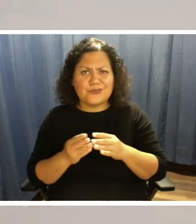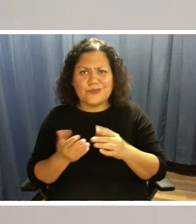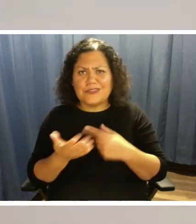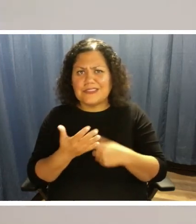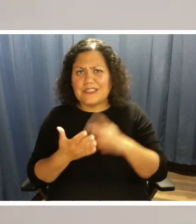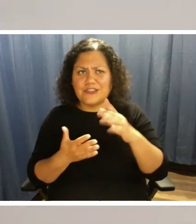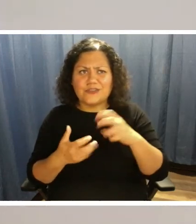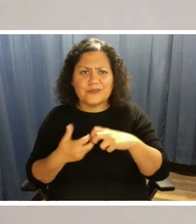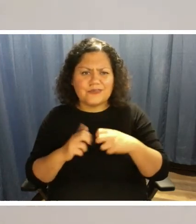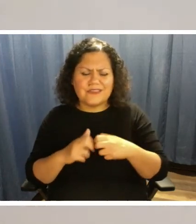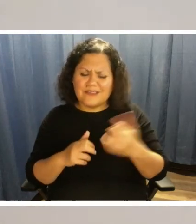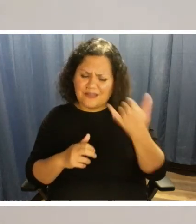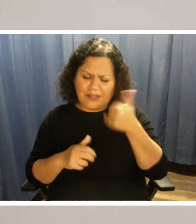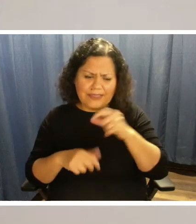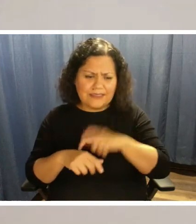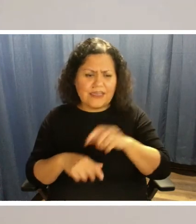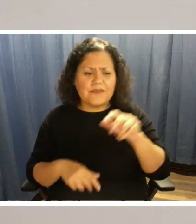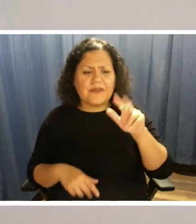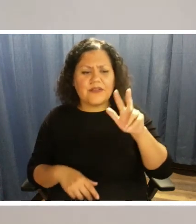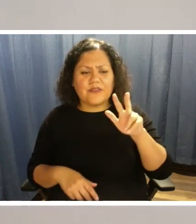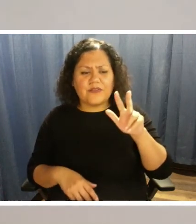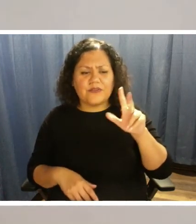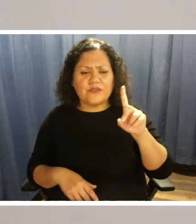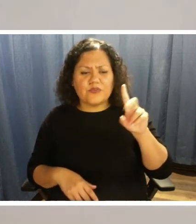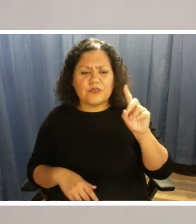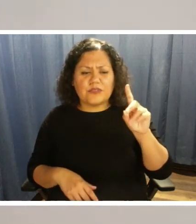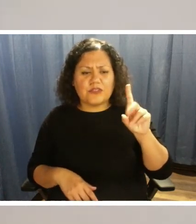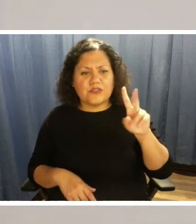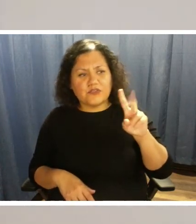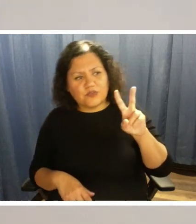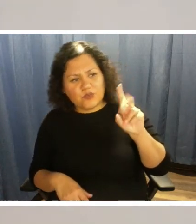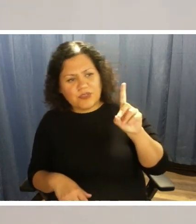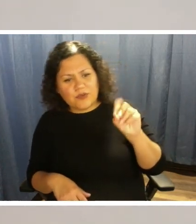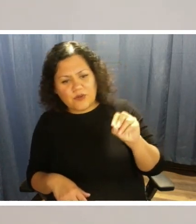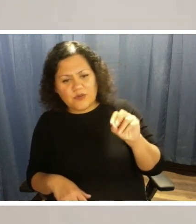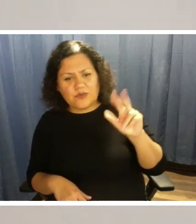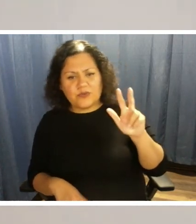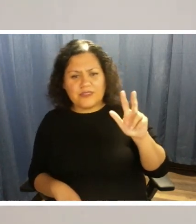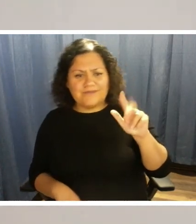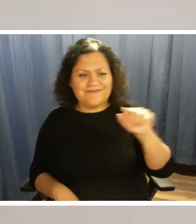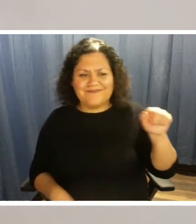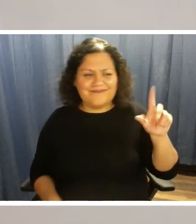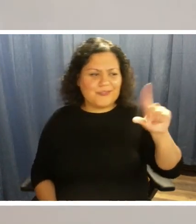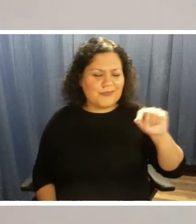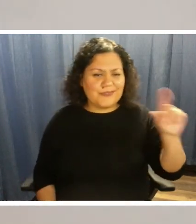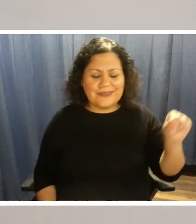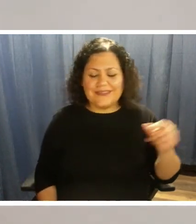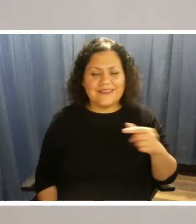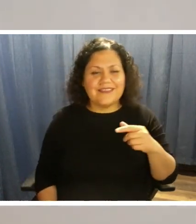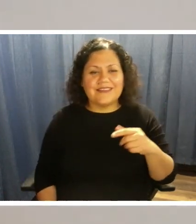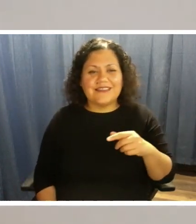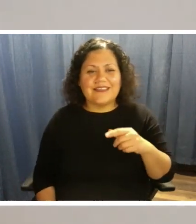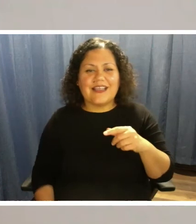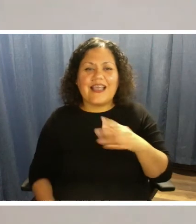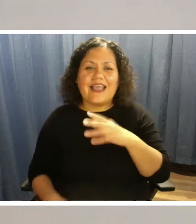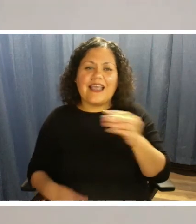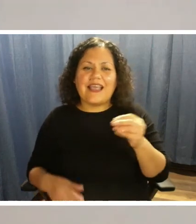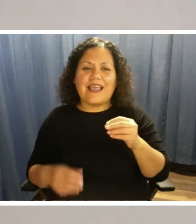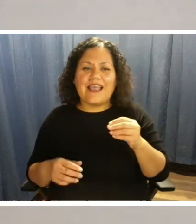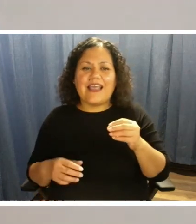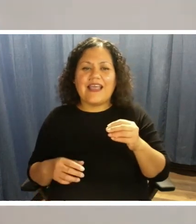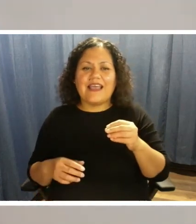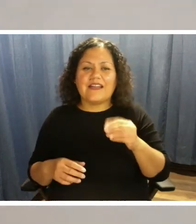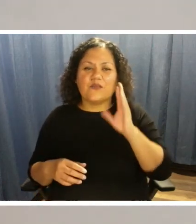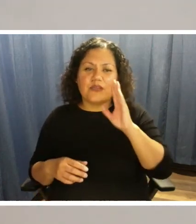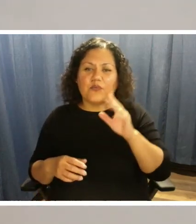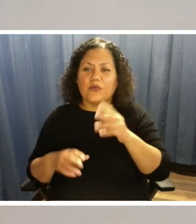call at 210-362-2020. We do take those calls seriously as they come in and we do research them with the appropriate departments.